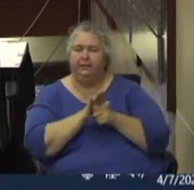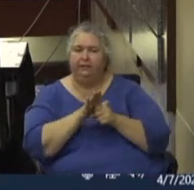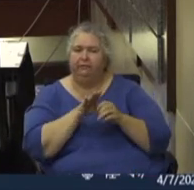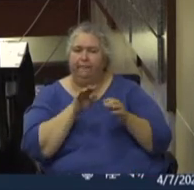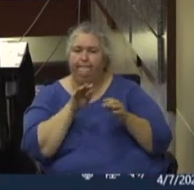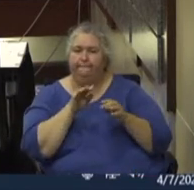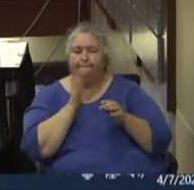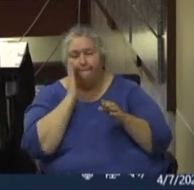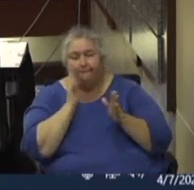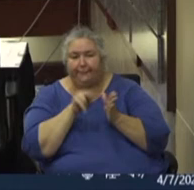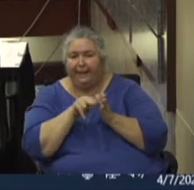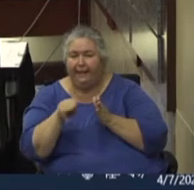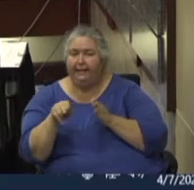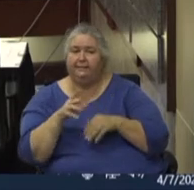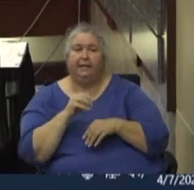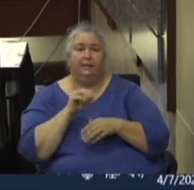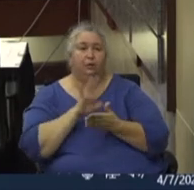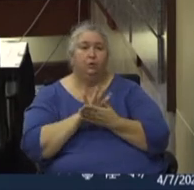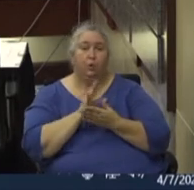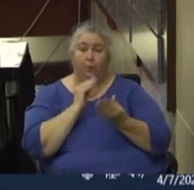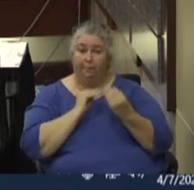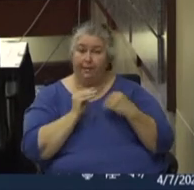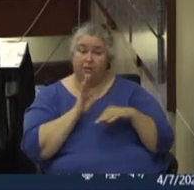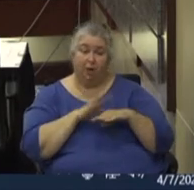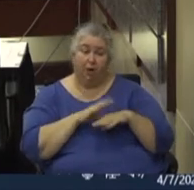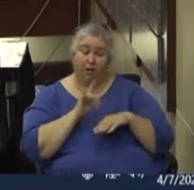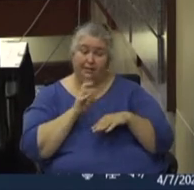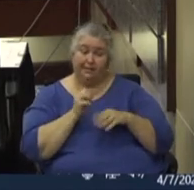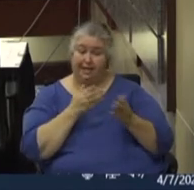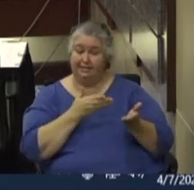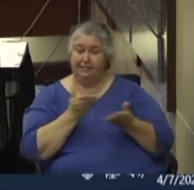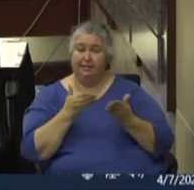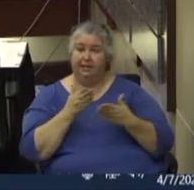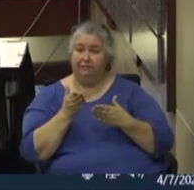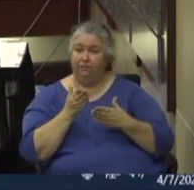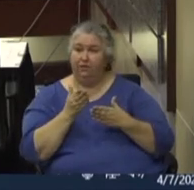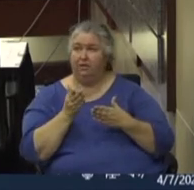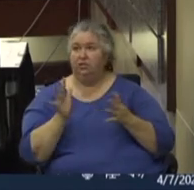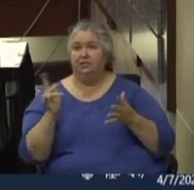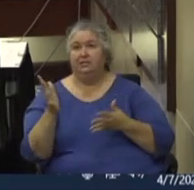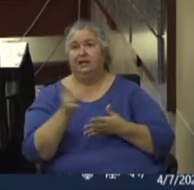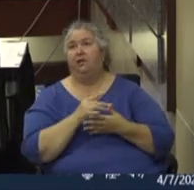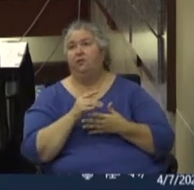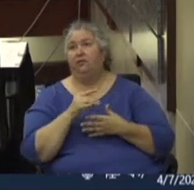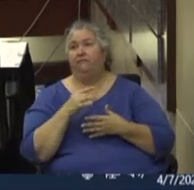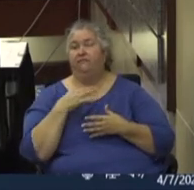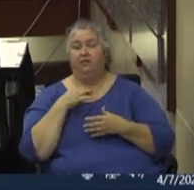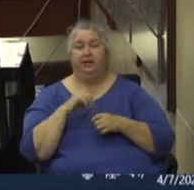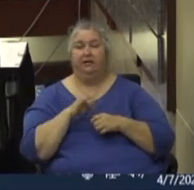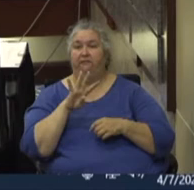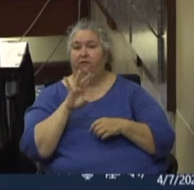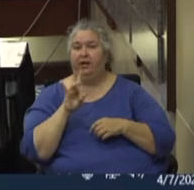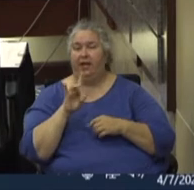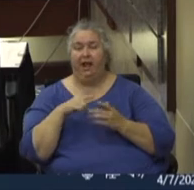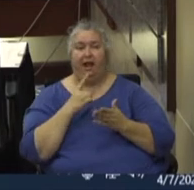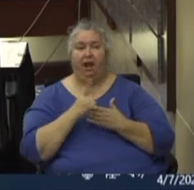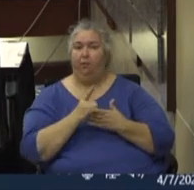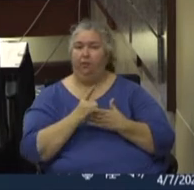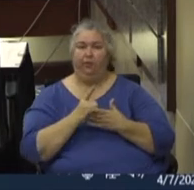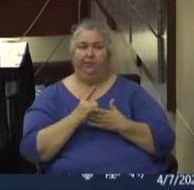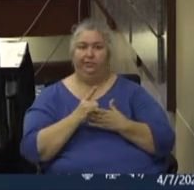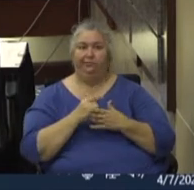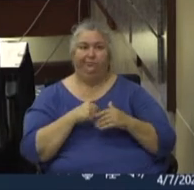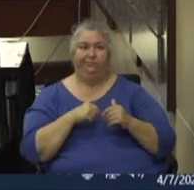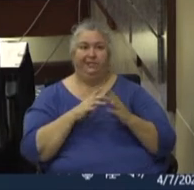School meals, uh, the onsite delivery, just gathering volunteers in 48 hours to staff up school